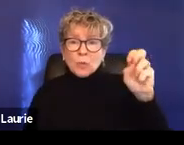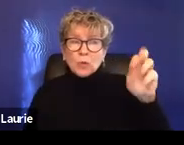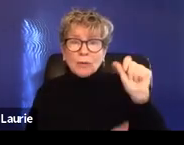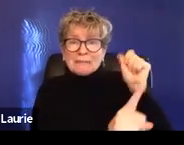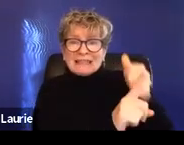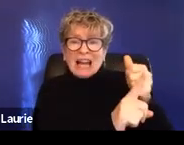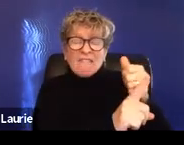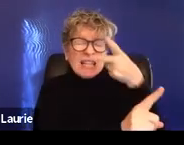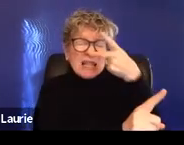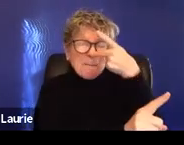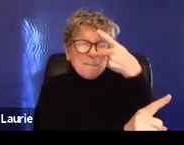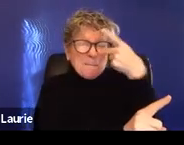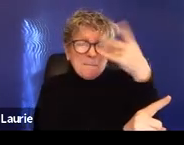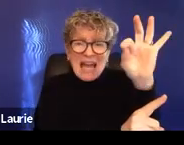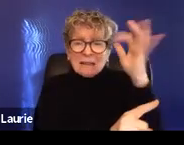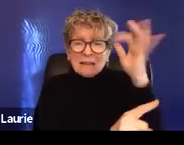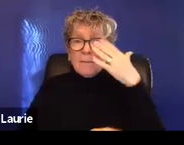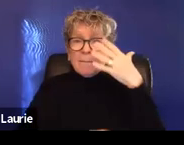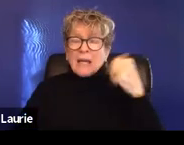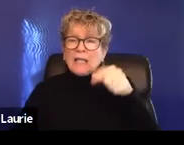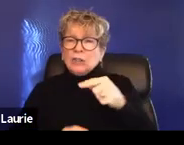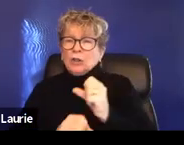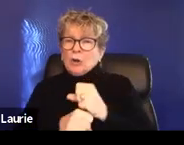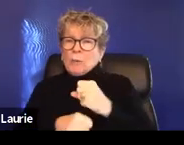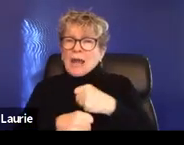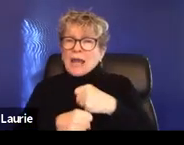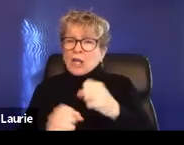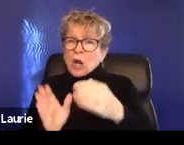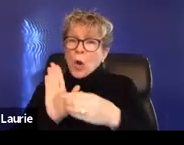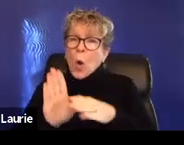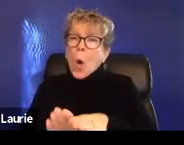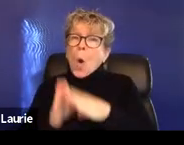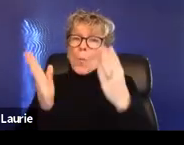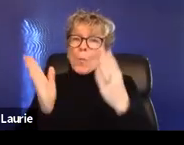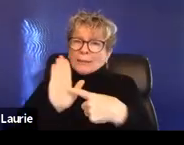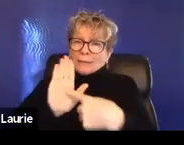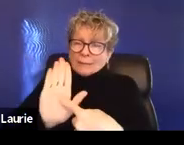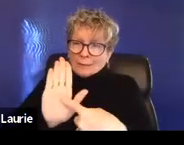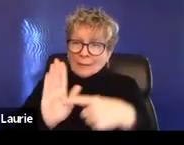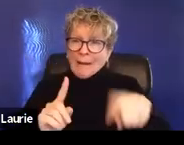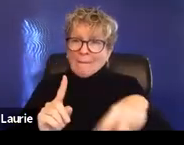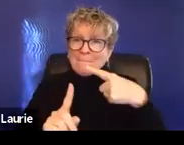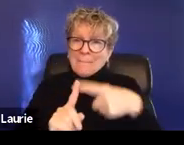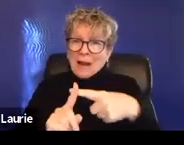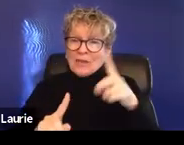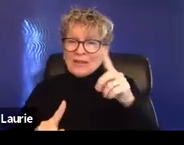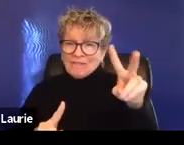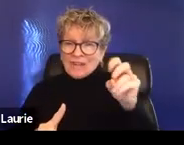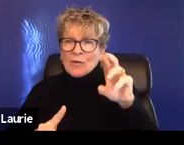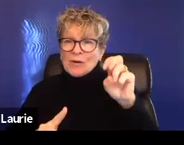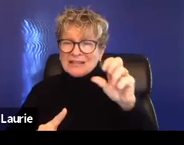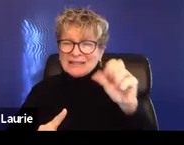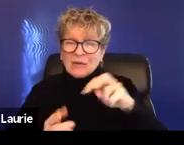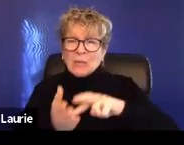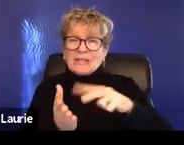public, um, about the abuse and that can make the family law process more complicated. Um, we have